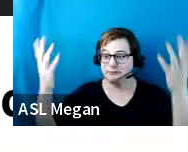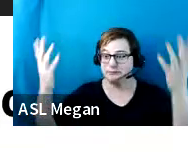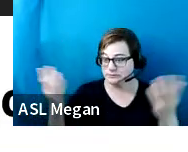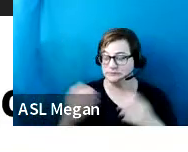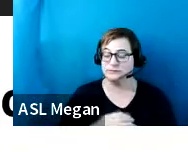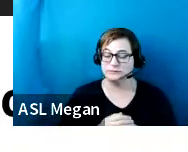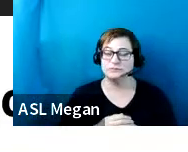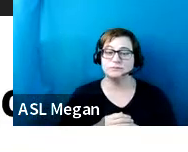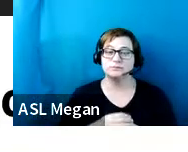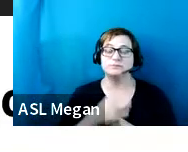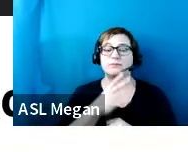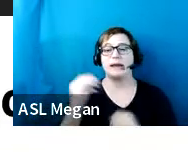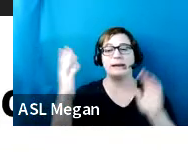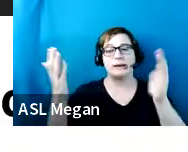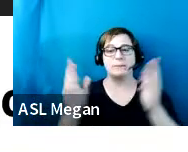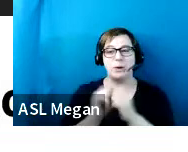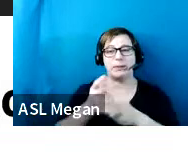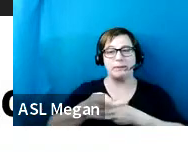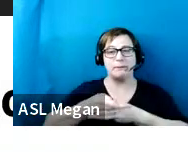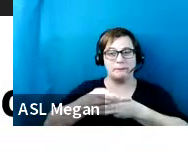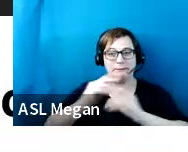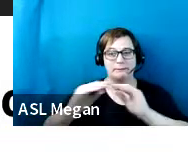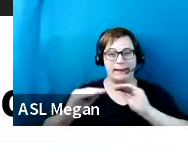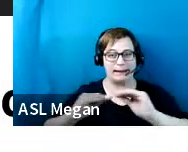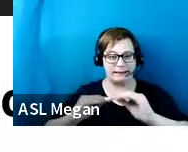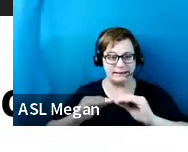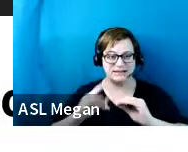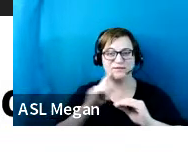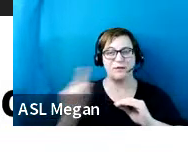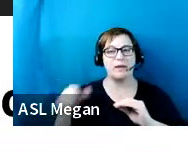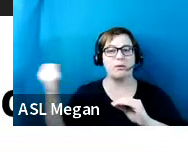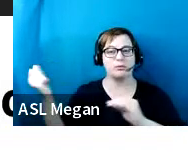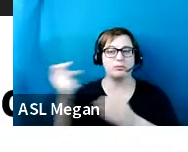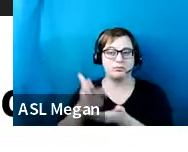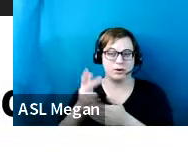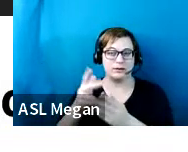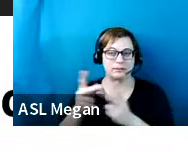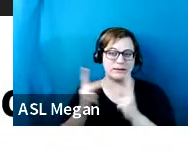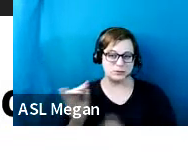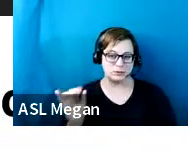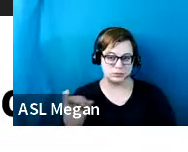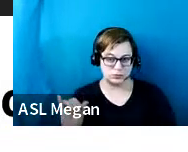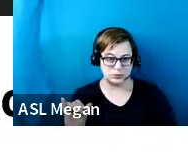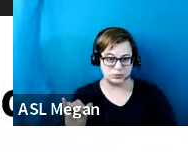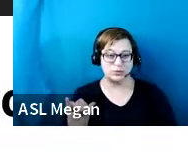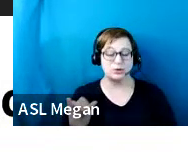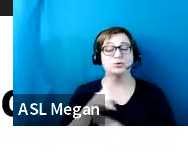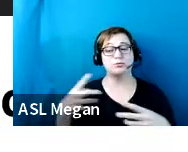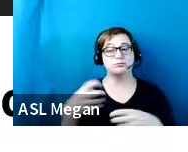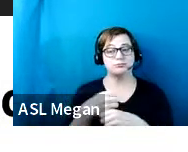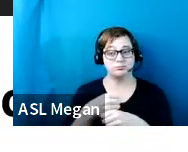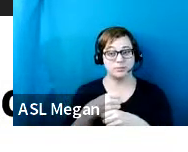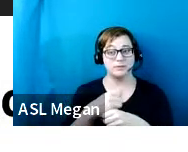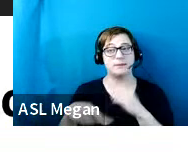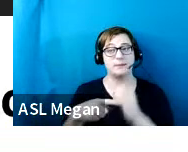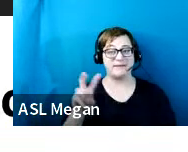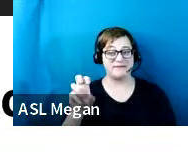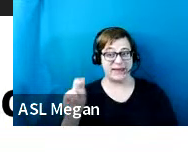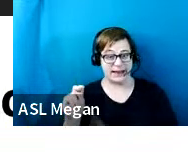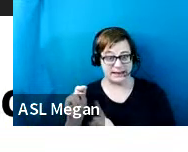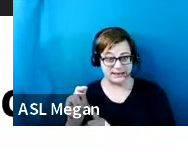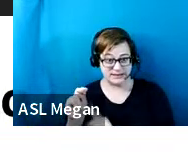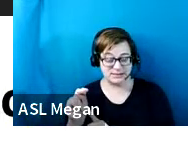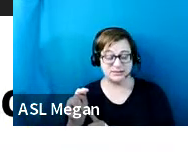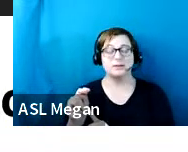comparative maintenance at the alternative parking site as well. So just to recap about van spaces. So